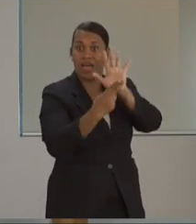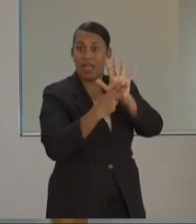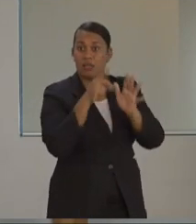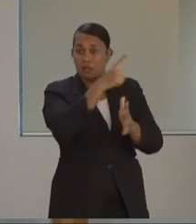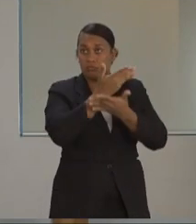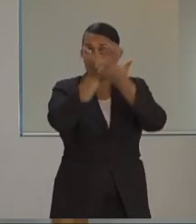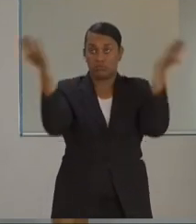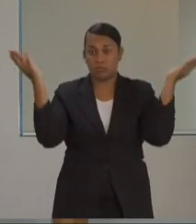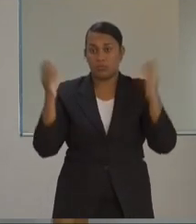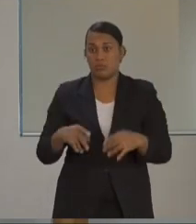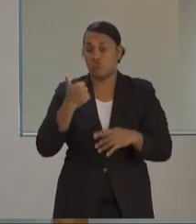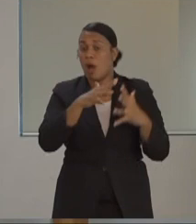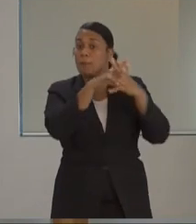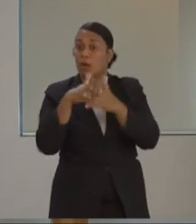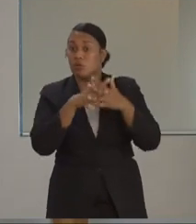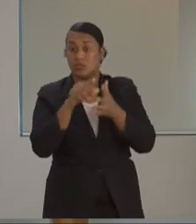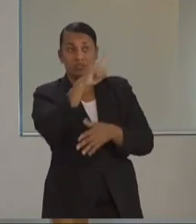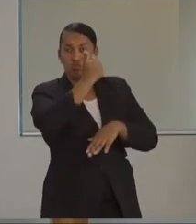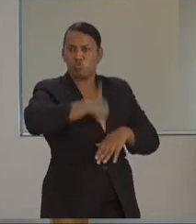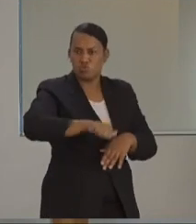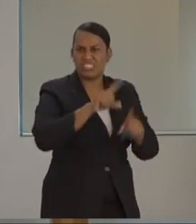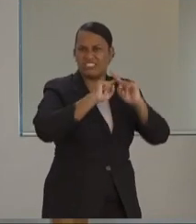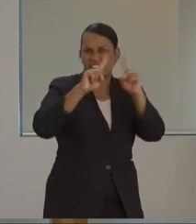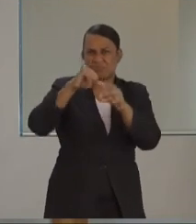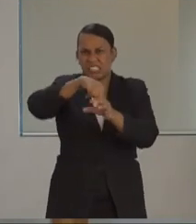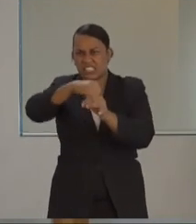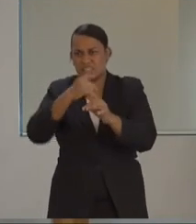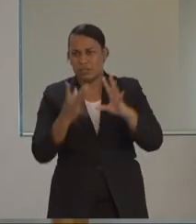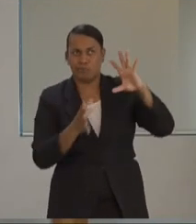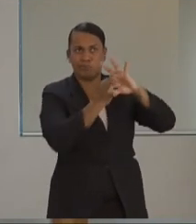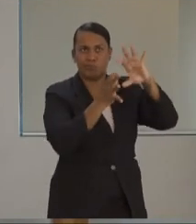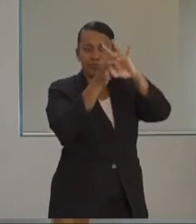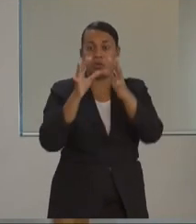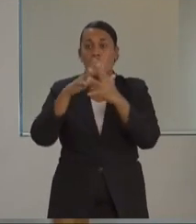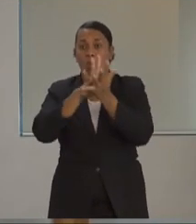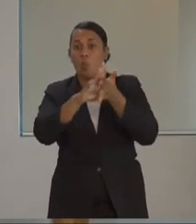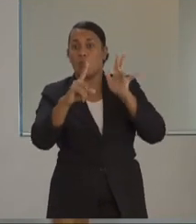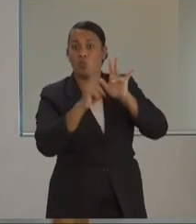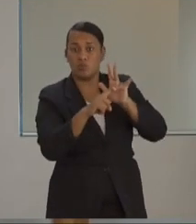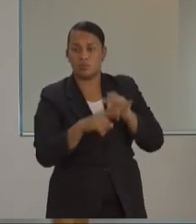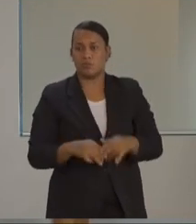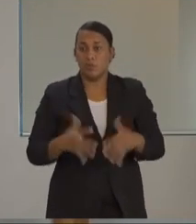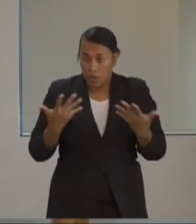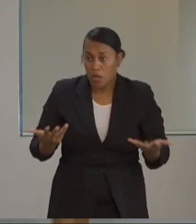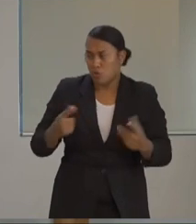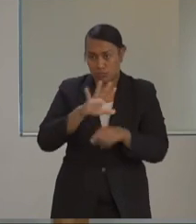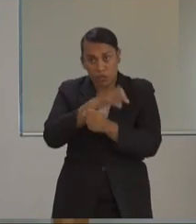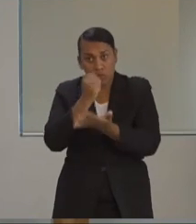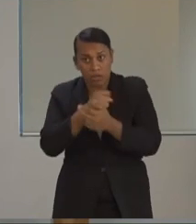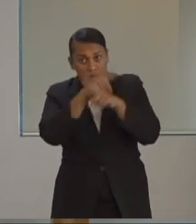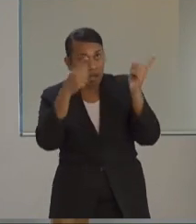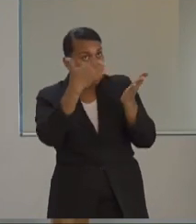Americans use, and together with WHO. So, we make sure that it's verified. We also have to make sure that our